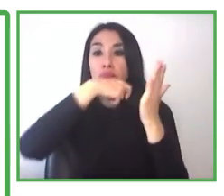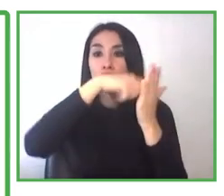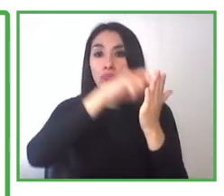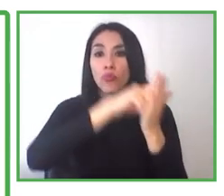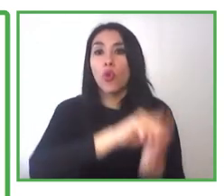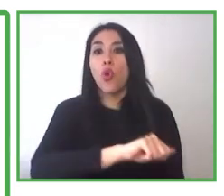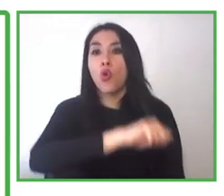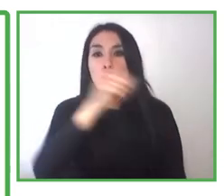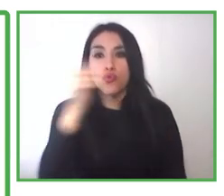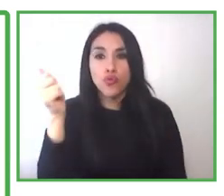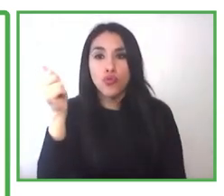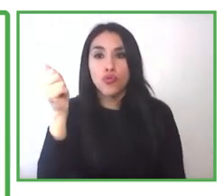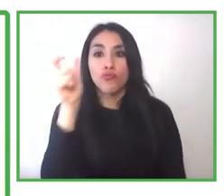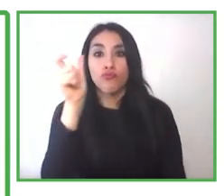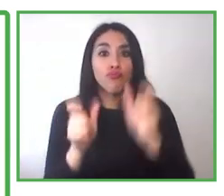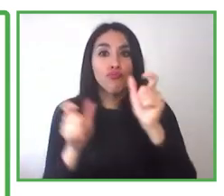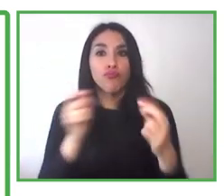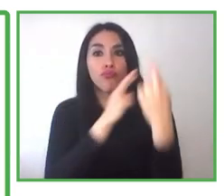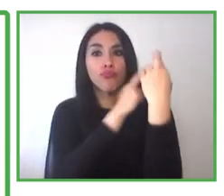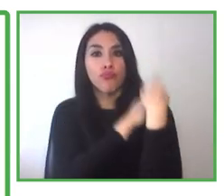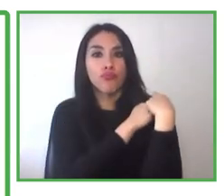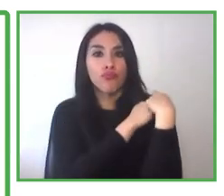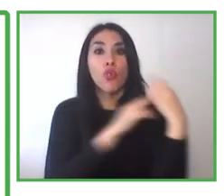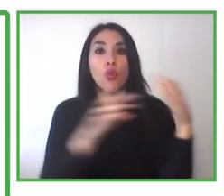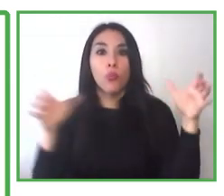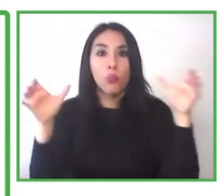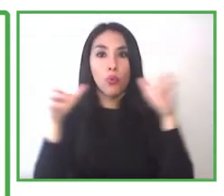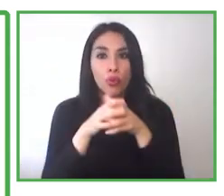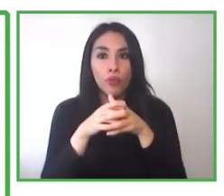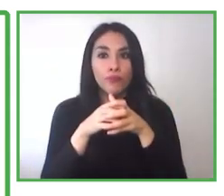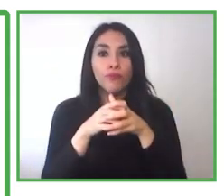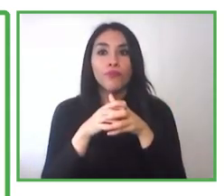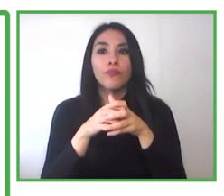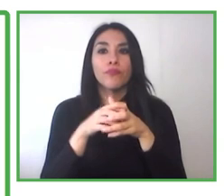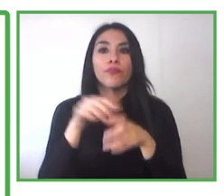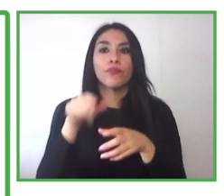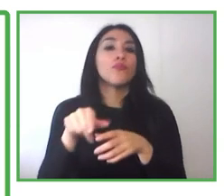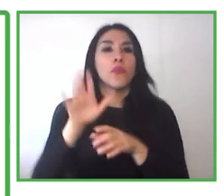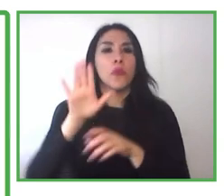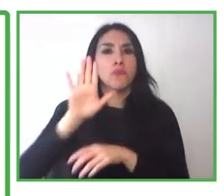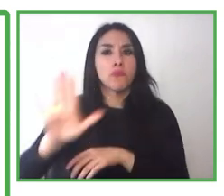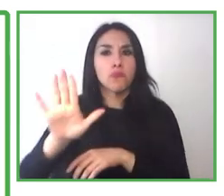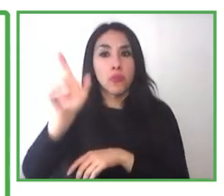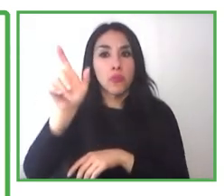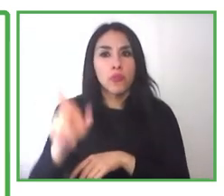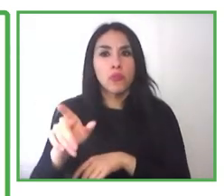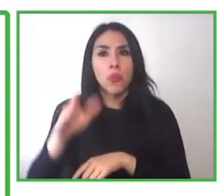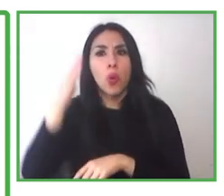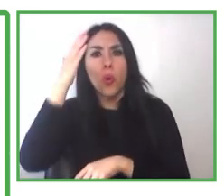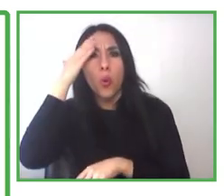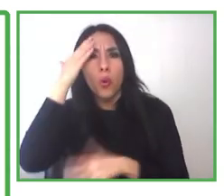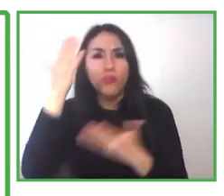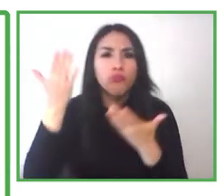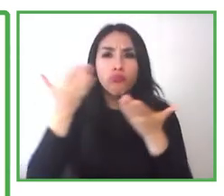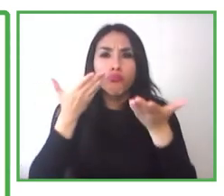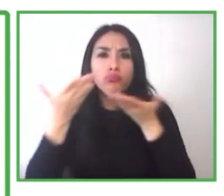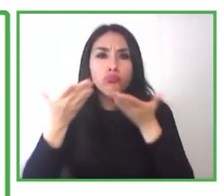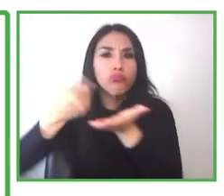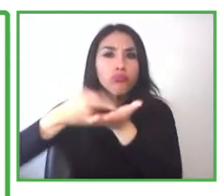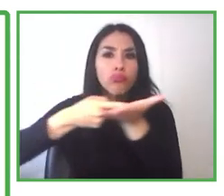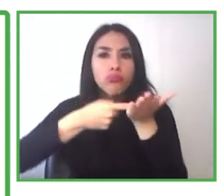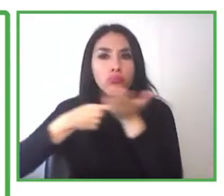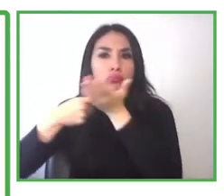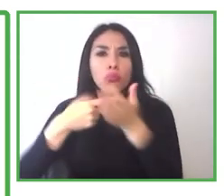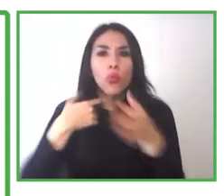person may have to develop themselves in the productive sector. If not, it's the sector itself through a tripartite dialogue,